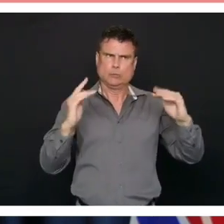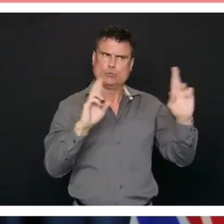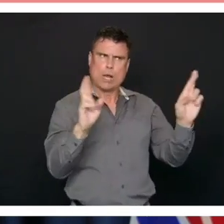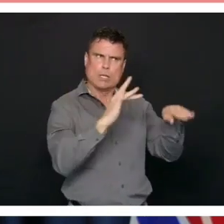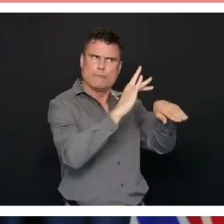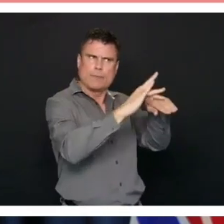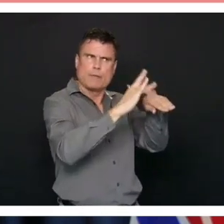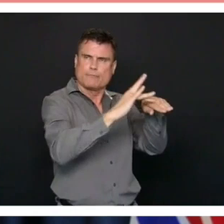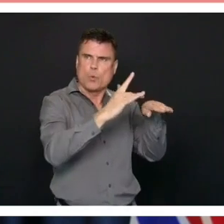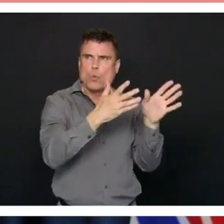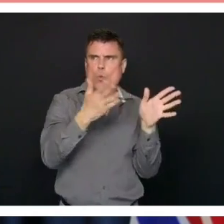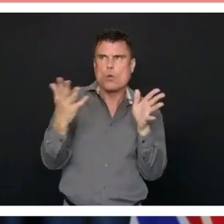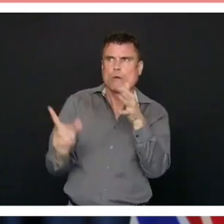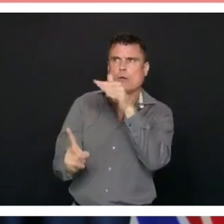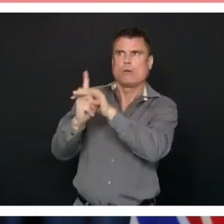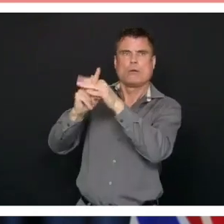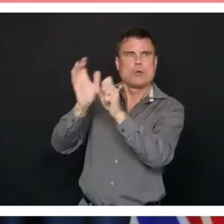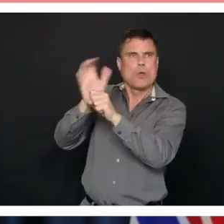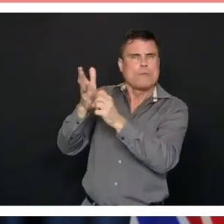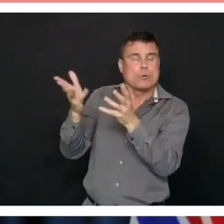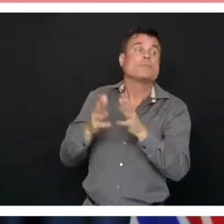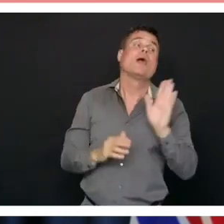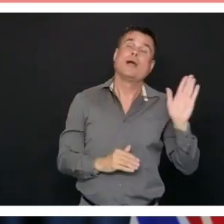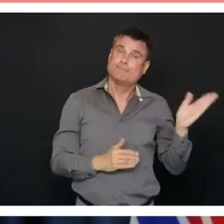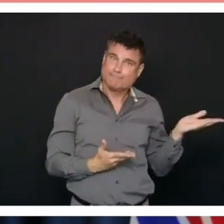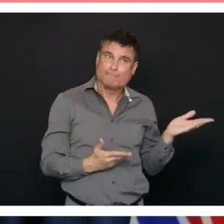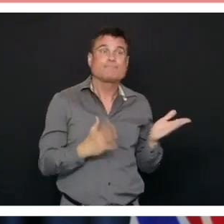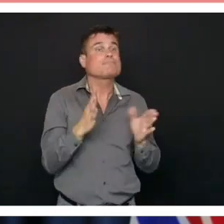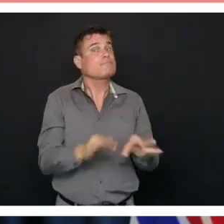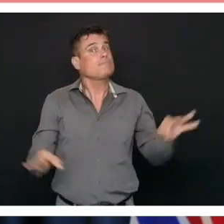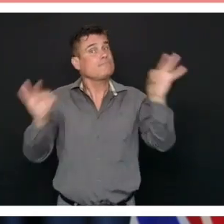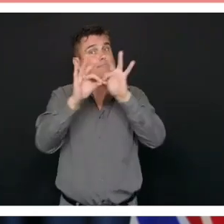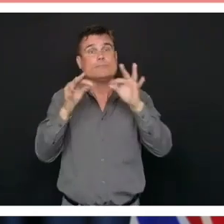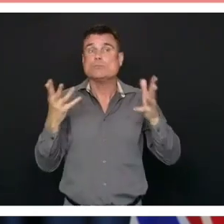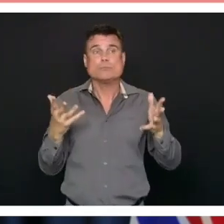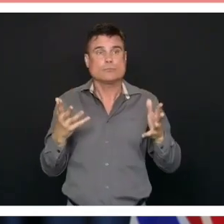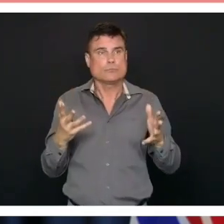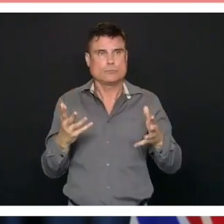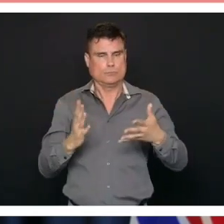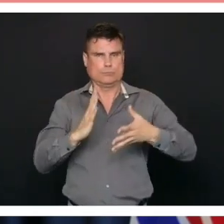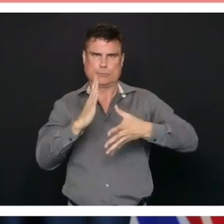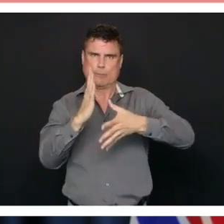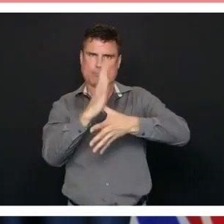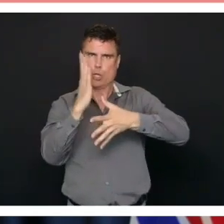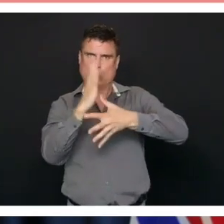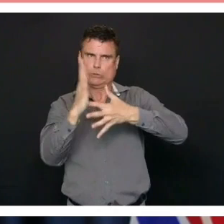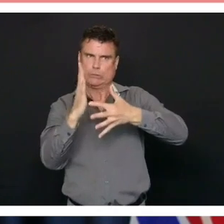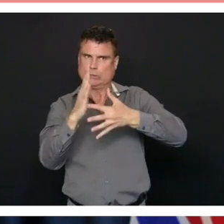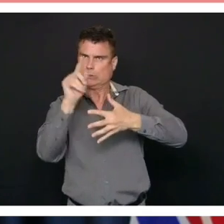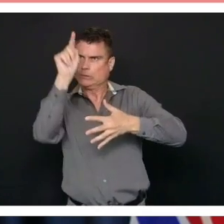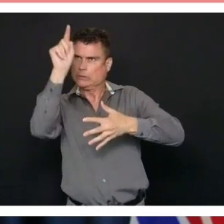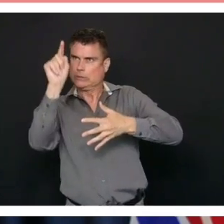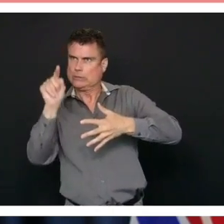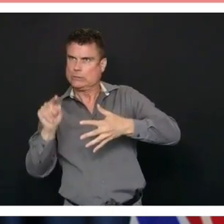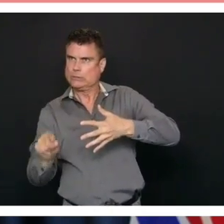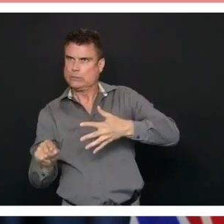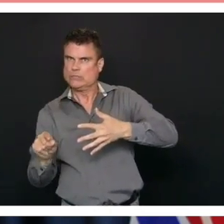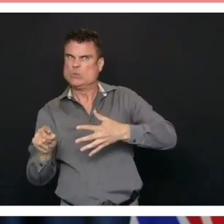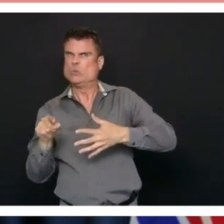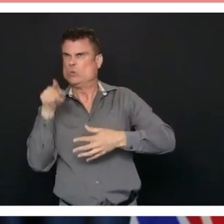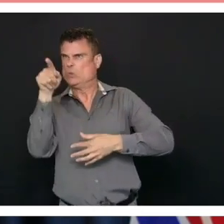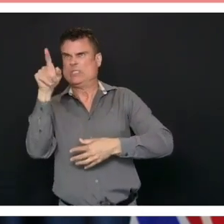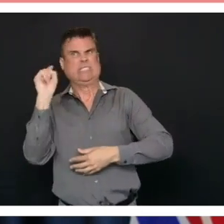you've seen that during this period. We have successfully completed across health authorities 17,000 surgeries,